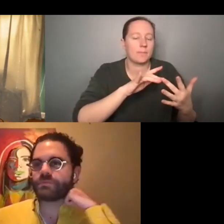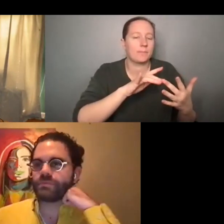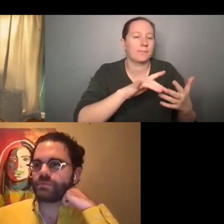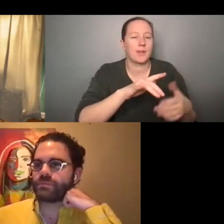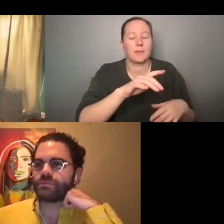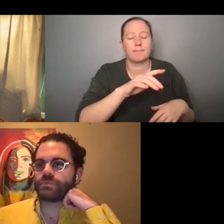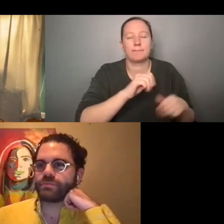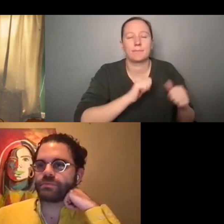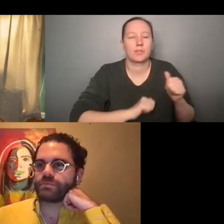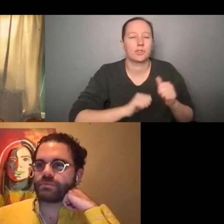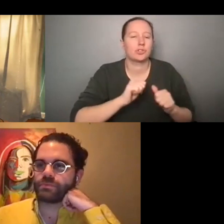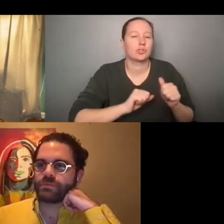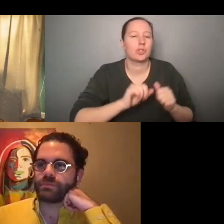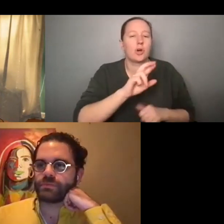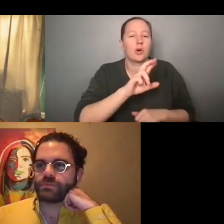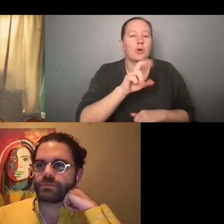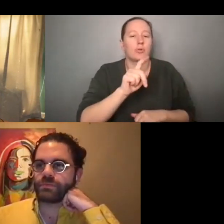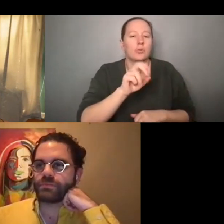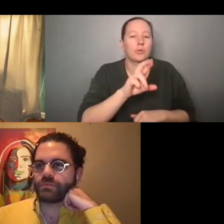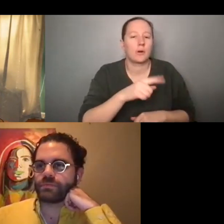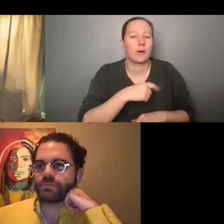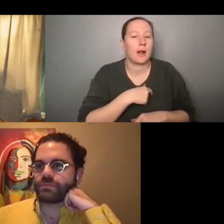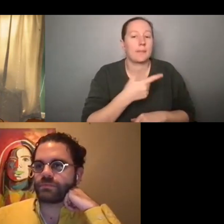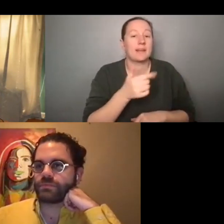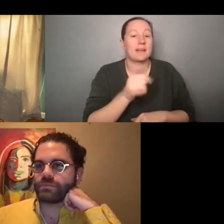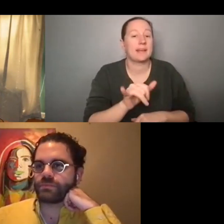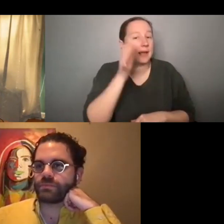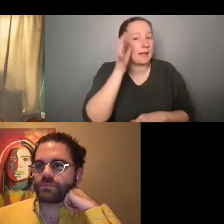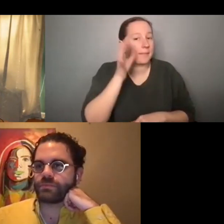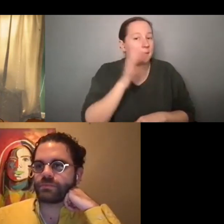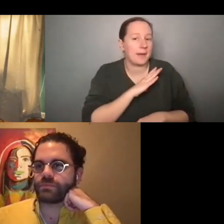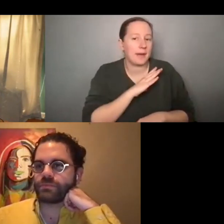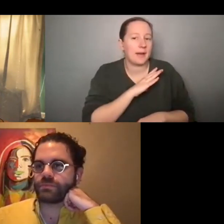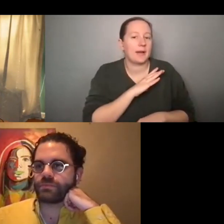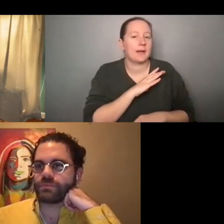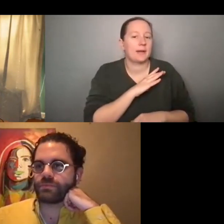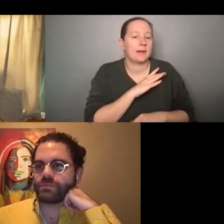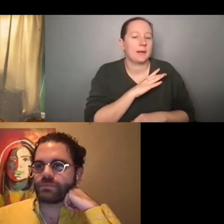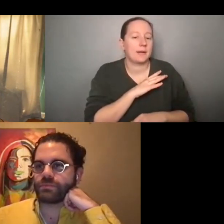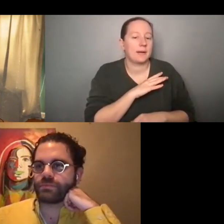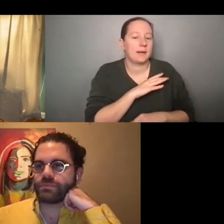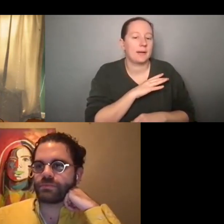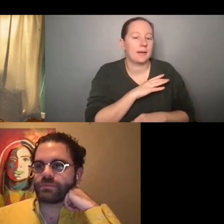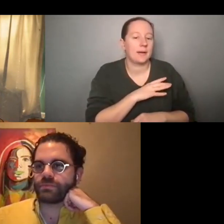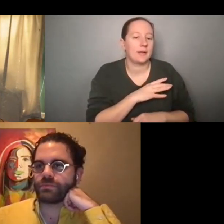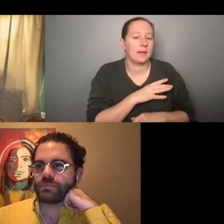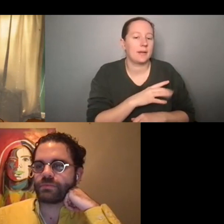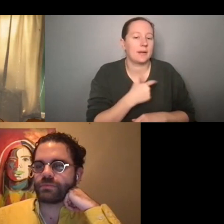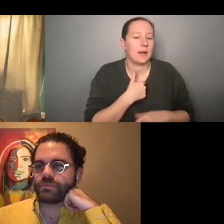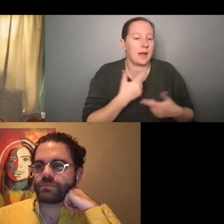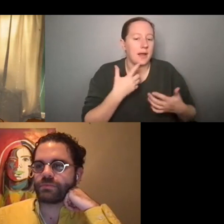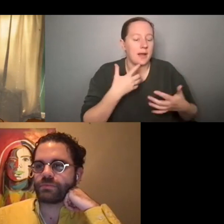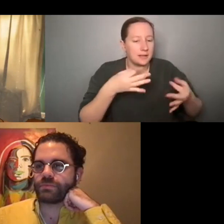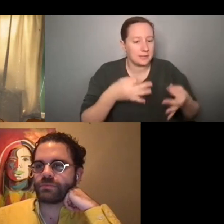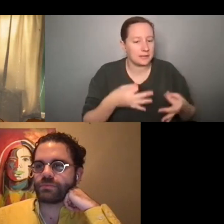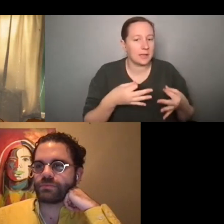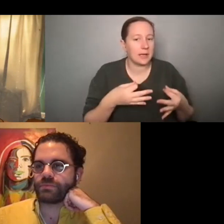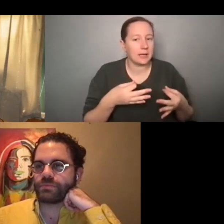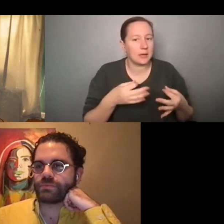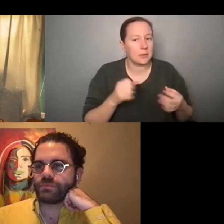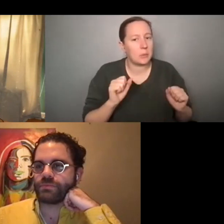Um, I'm a gay man. And, um, and I decided, all right,